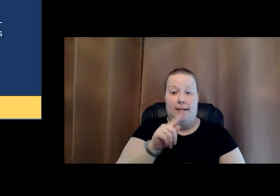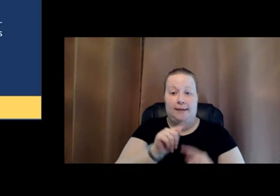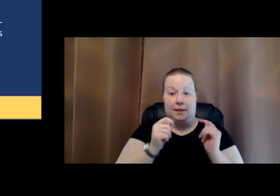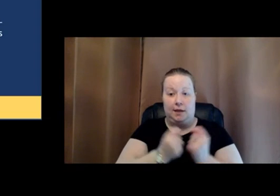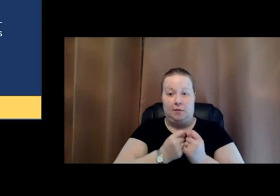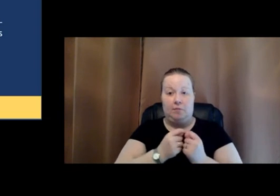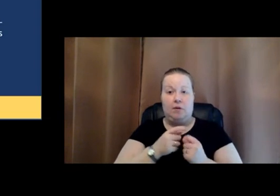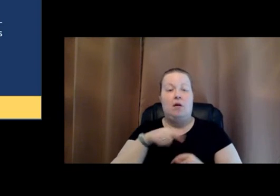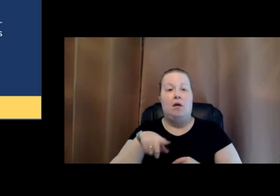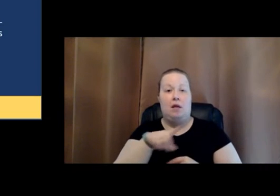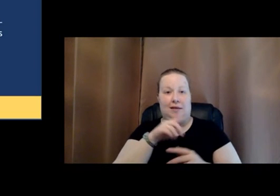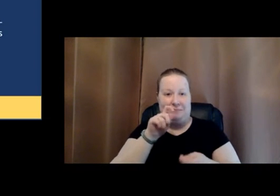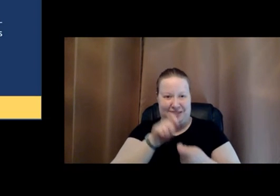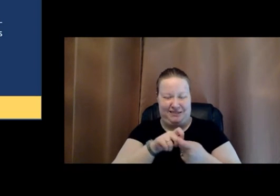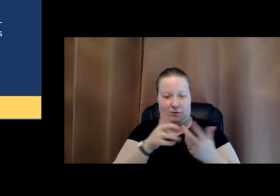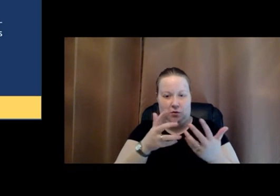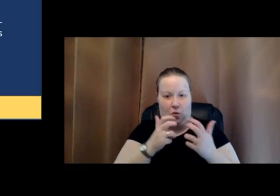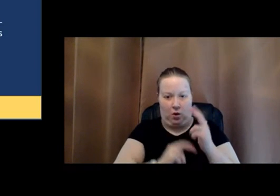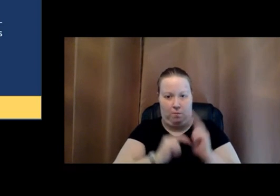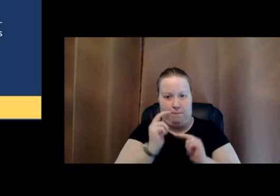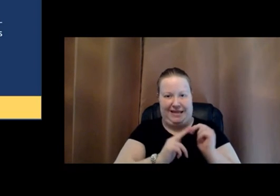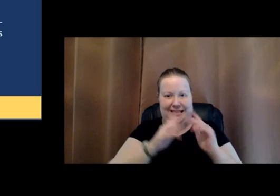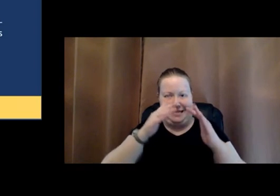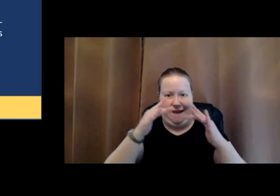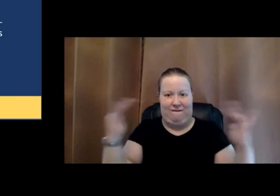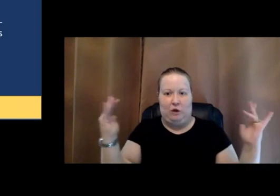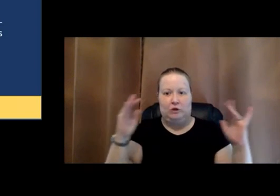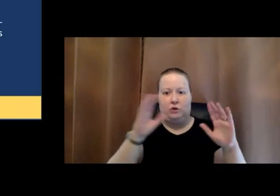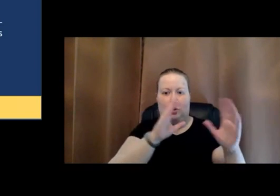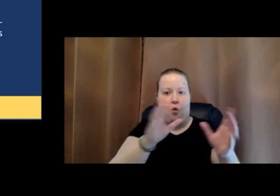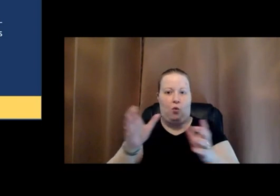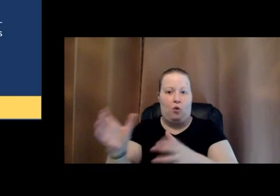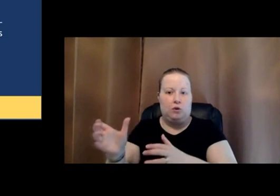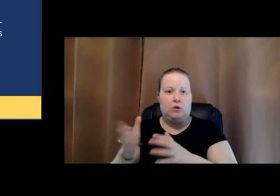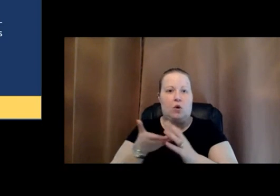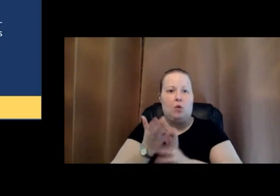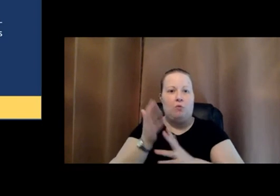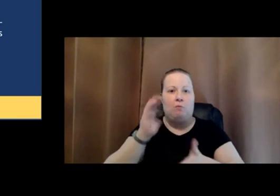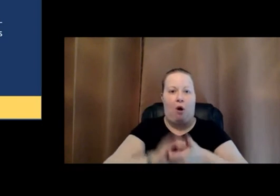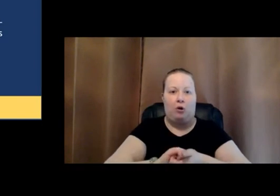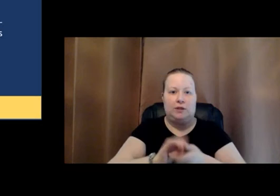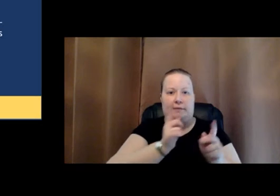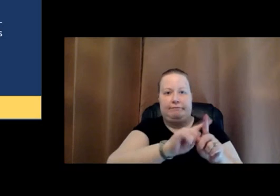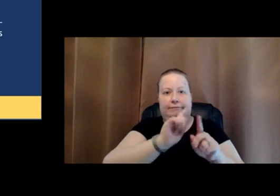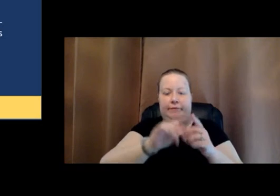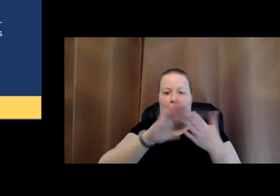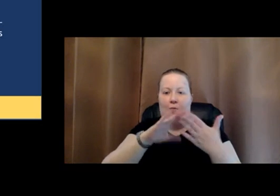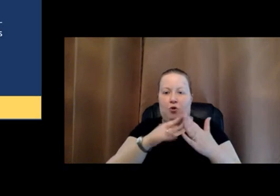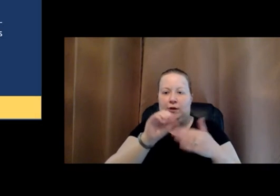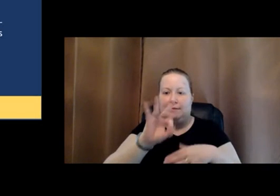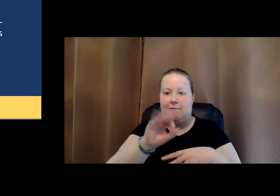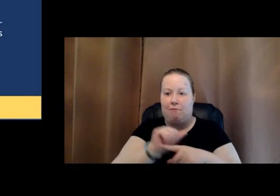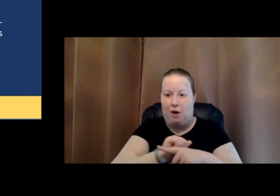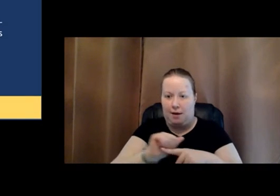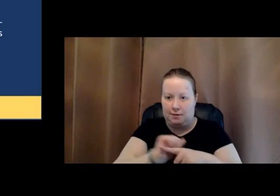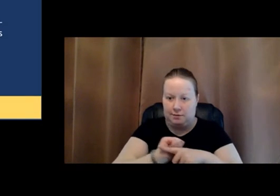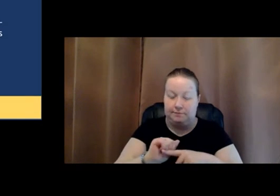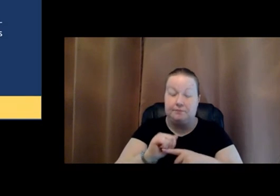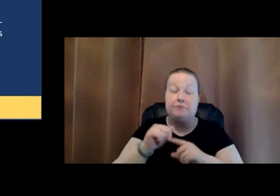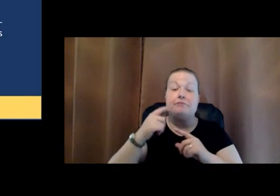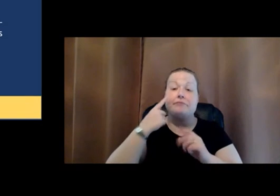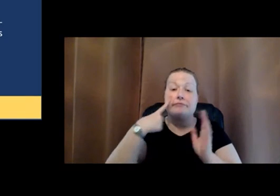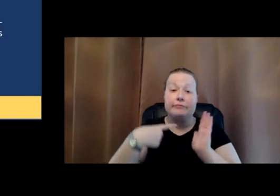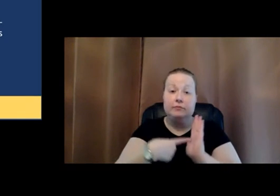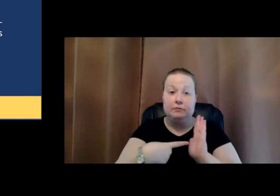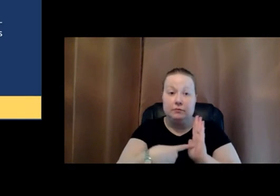focus on building diverse cohorts through partnerships with various communities of practice. So, for example,